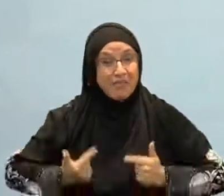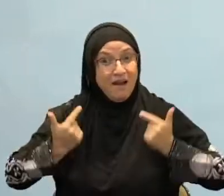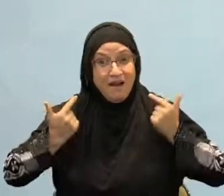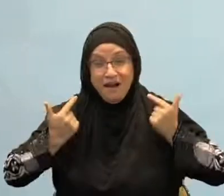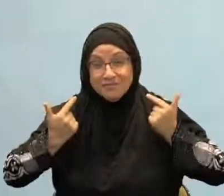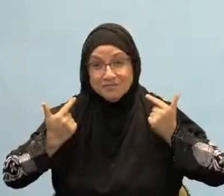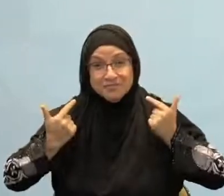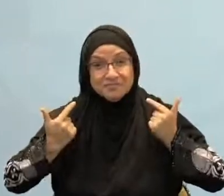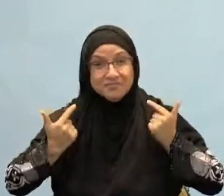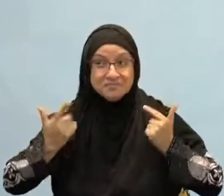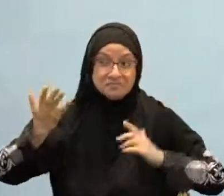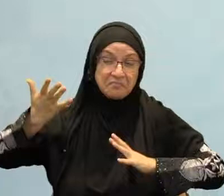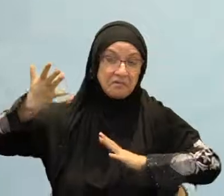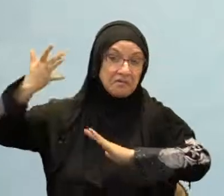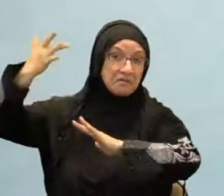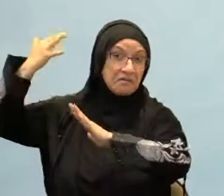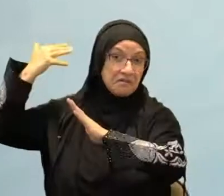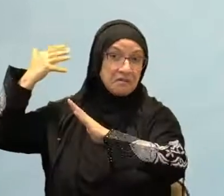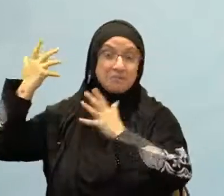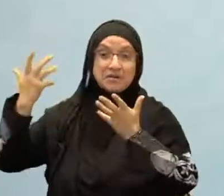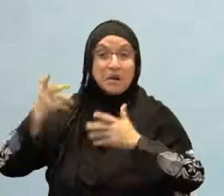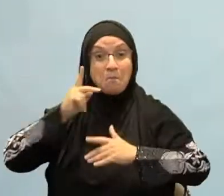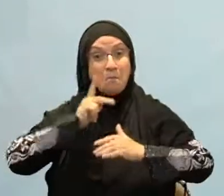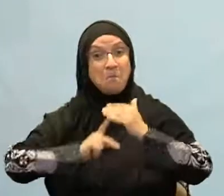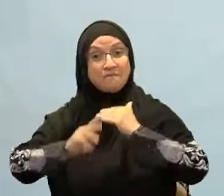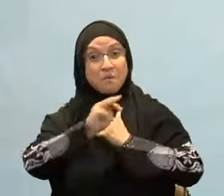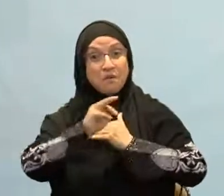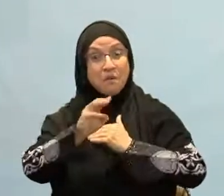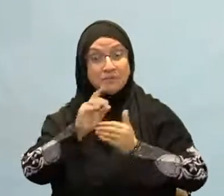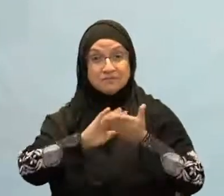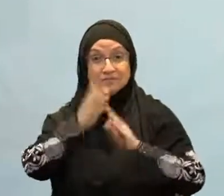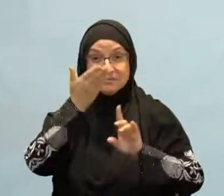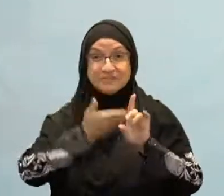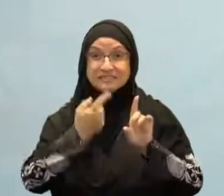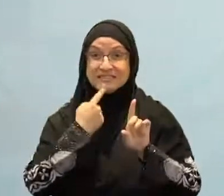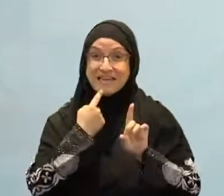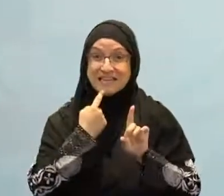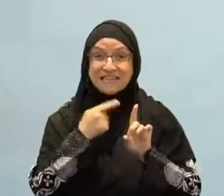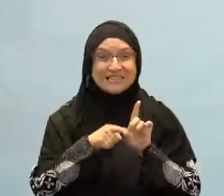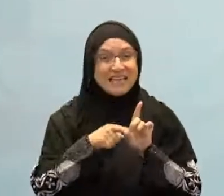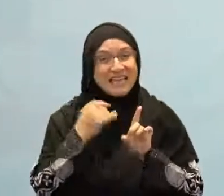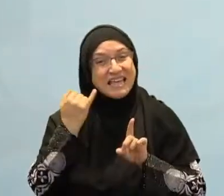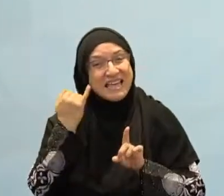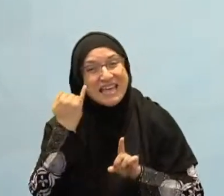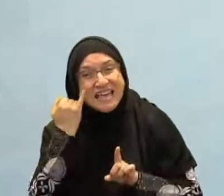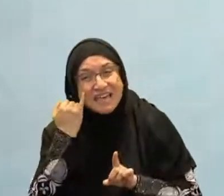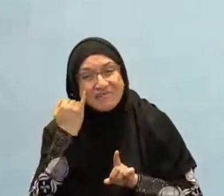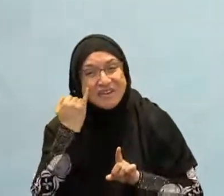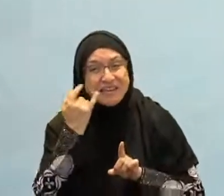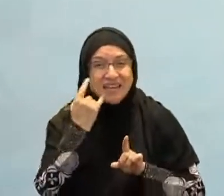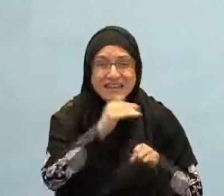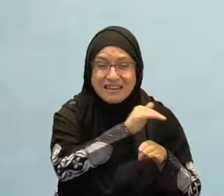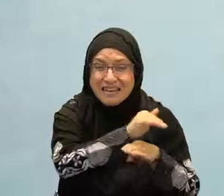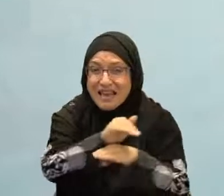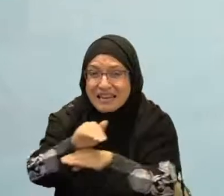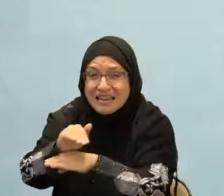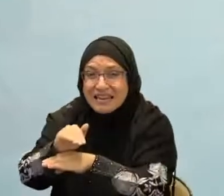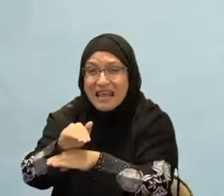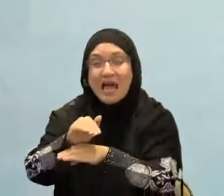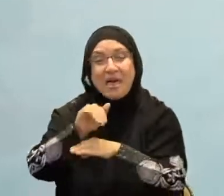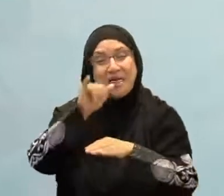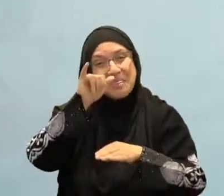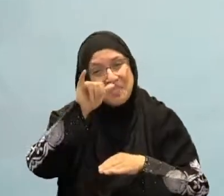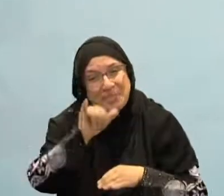gives more pleasure. That's how they're speaking about it. Then Qiyam al-Layl, Al-Fudayl, He